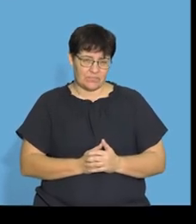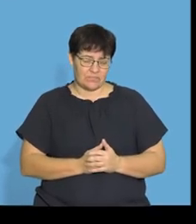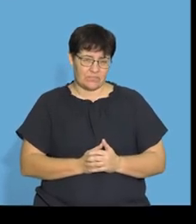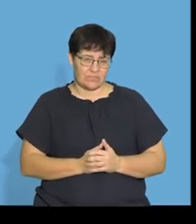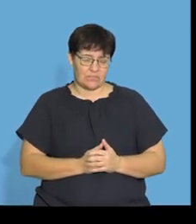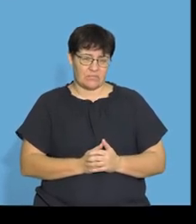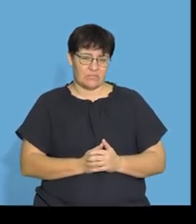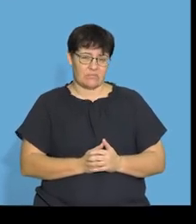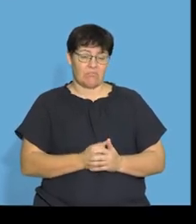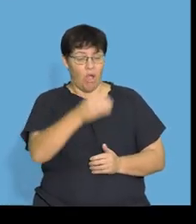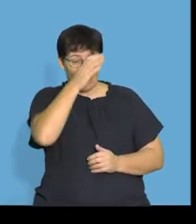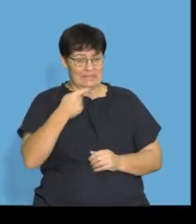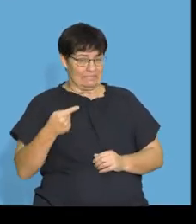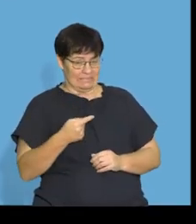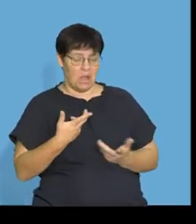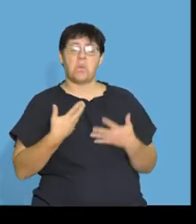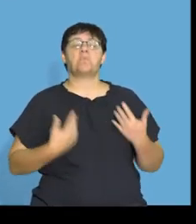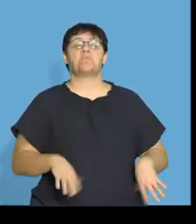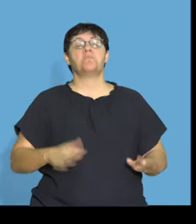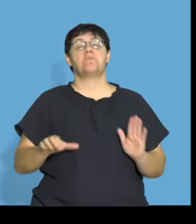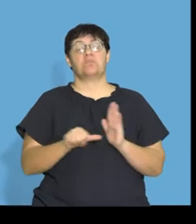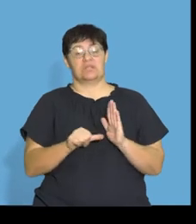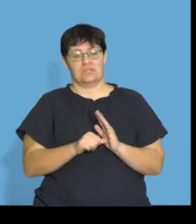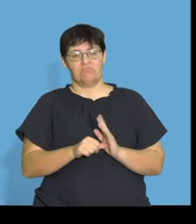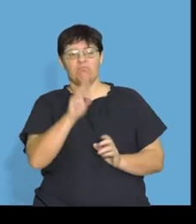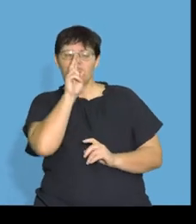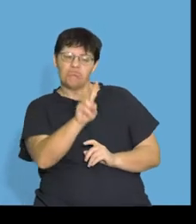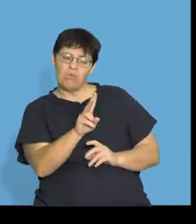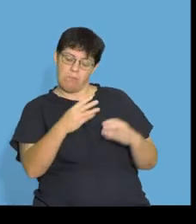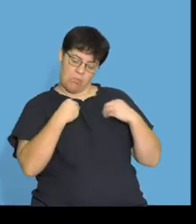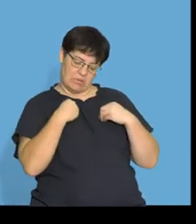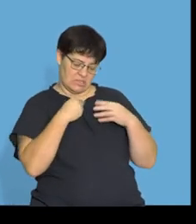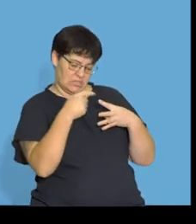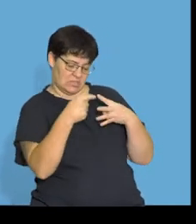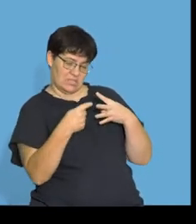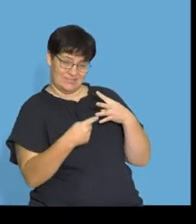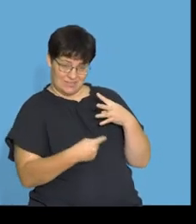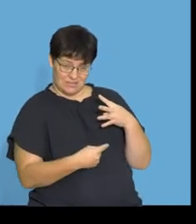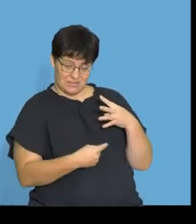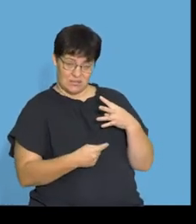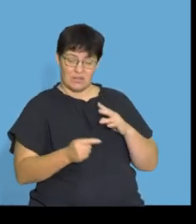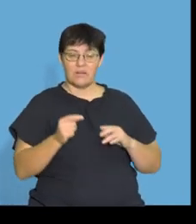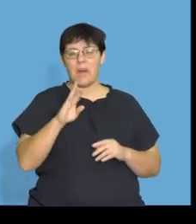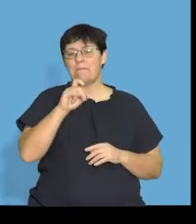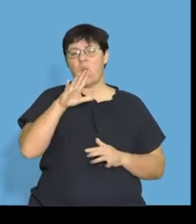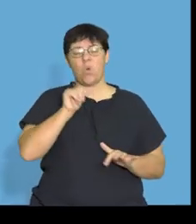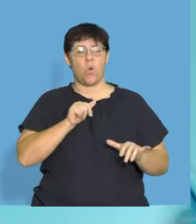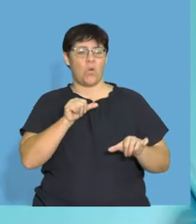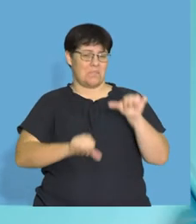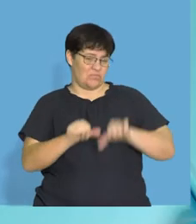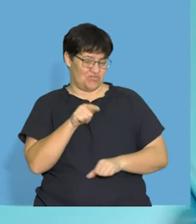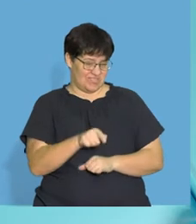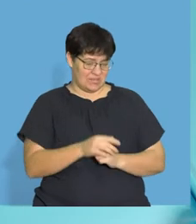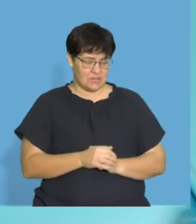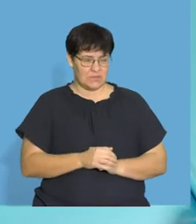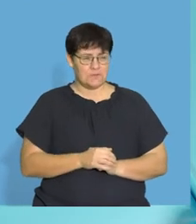Okay, guys, this is a very important concept. Now, when we look at the properties of all of these biochemistry, you